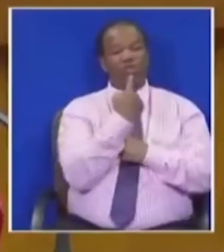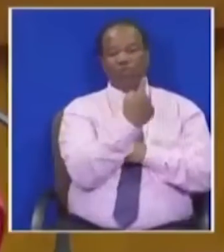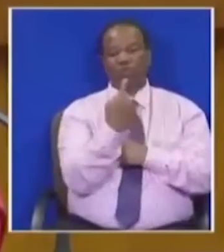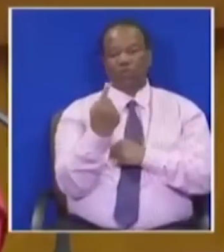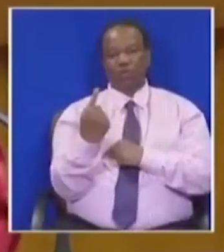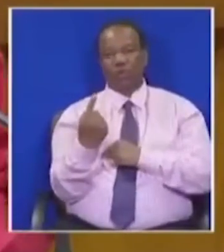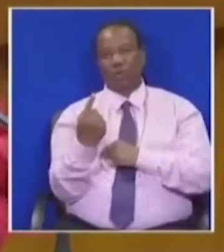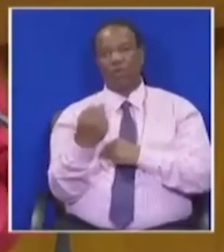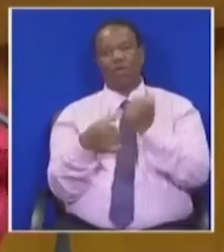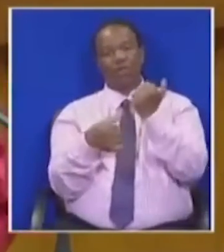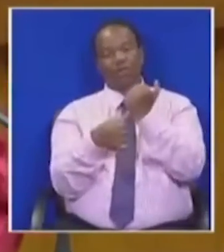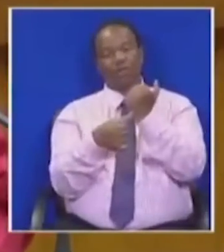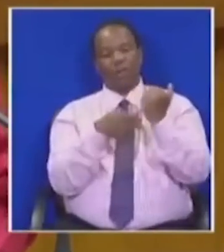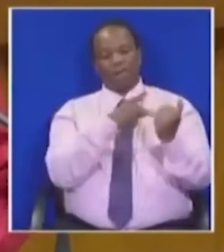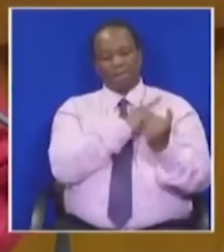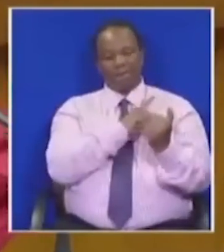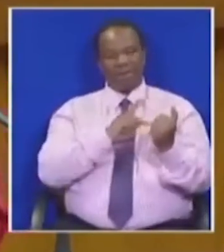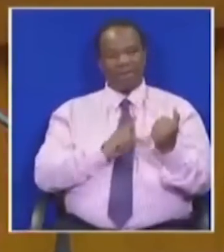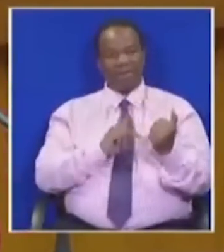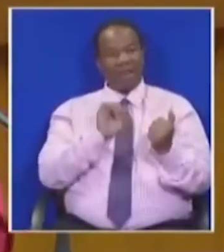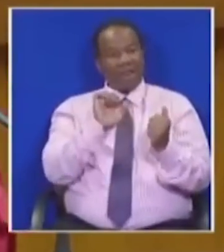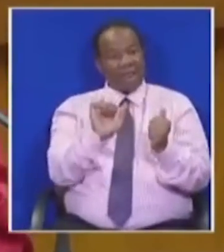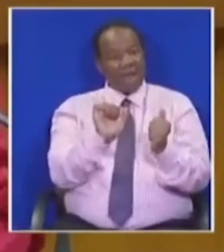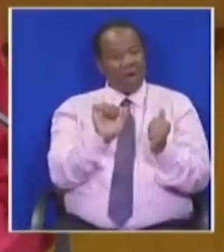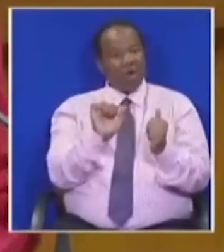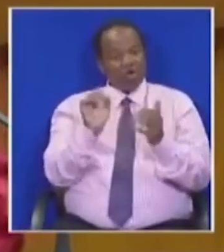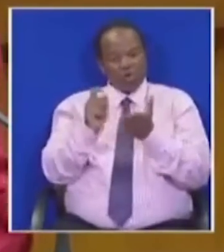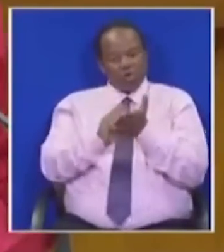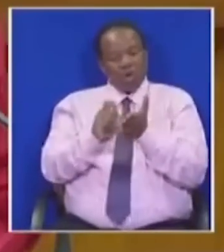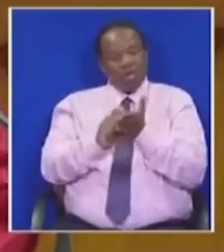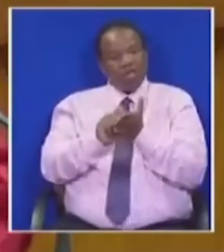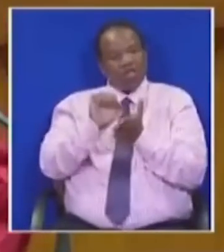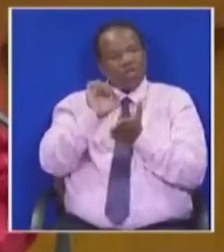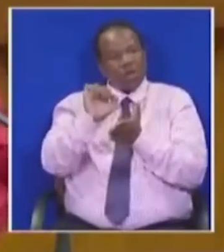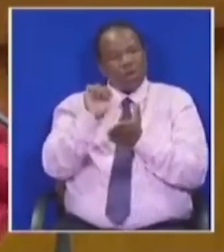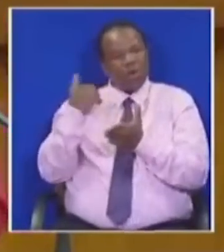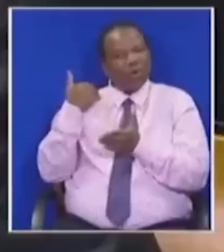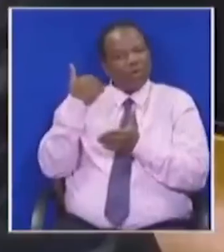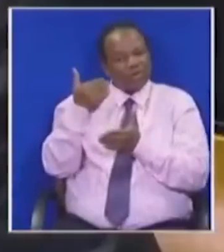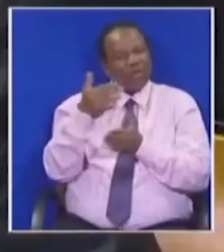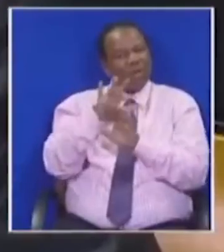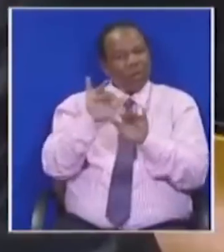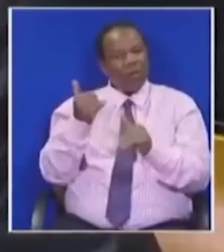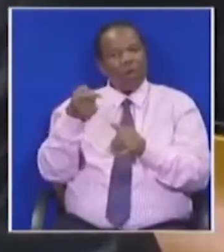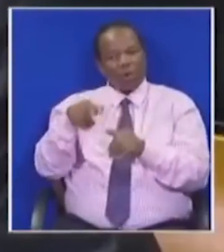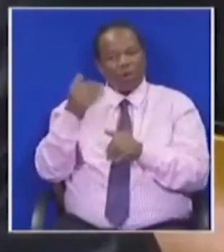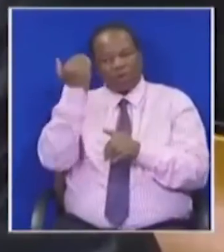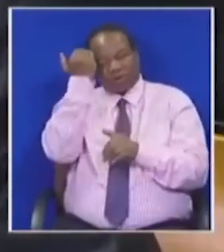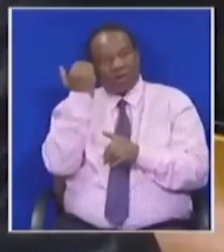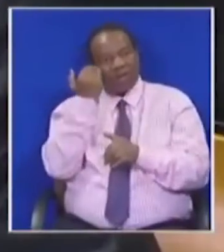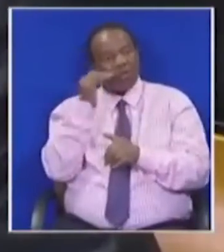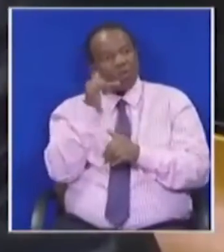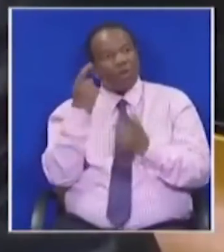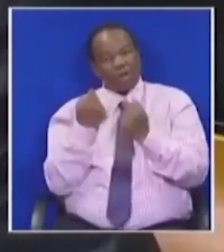President, you are writing your own history. You will be judged according to the history of written for yourself.